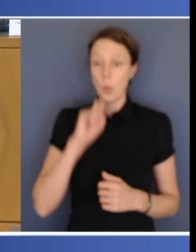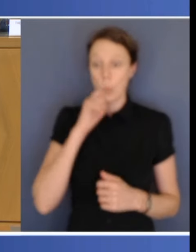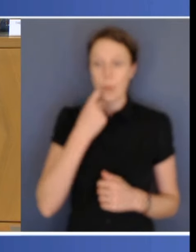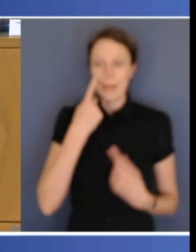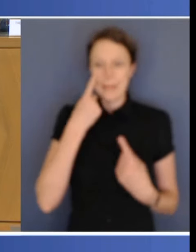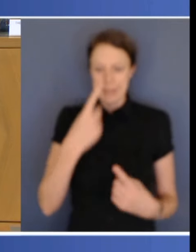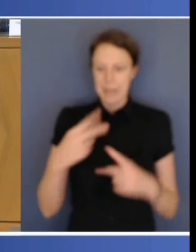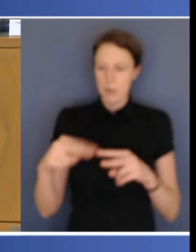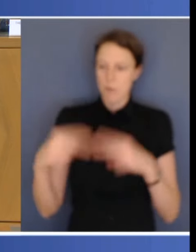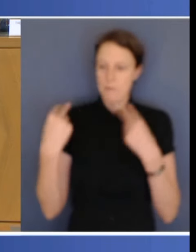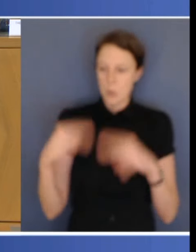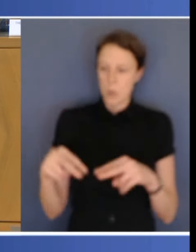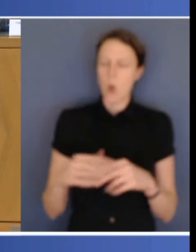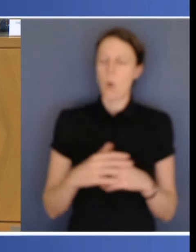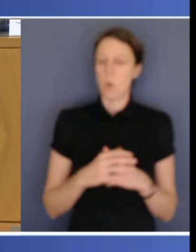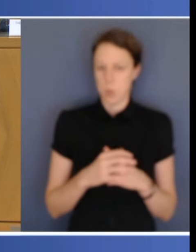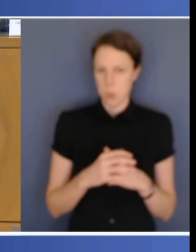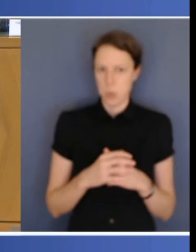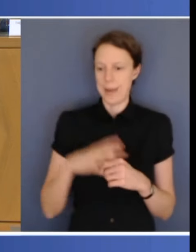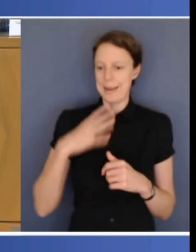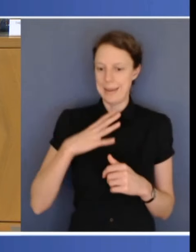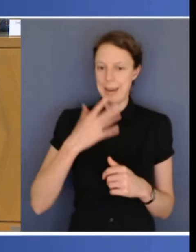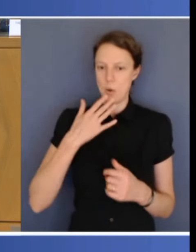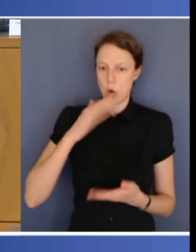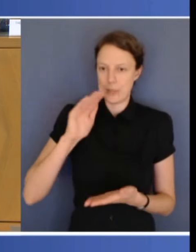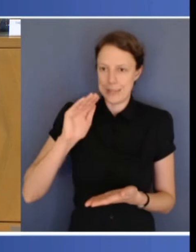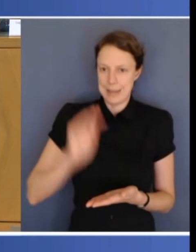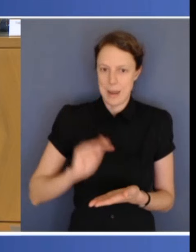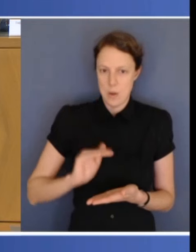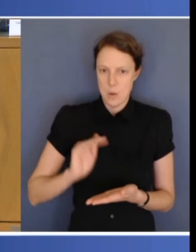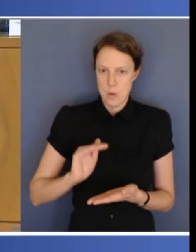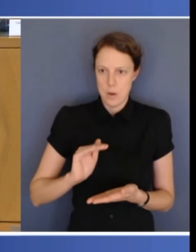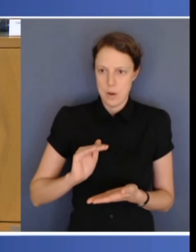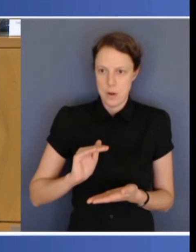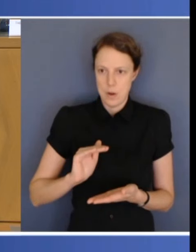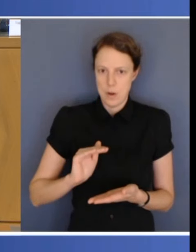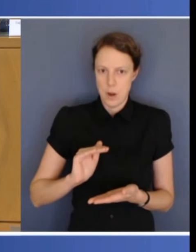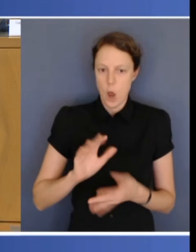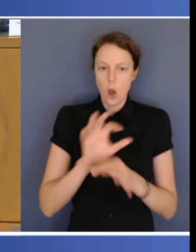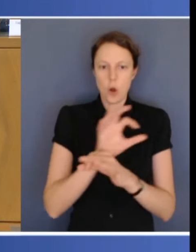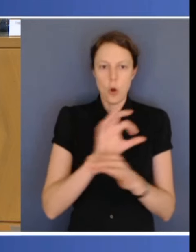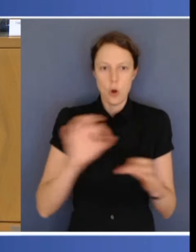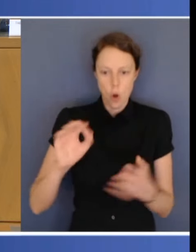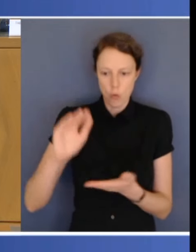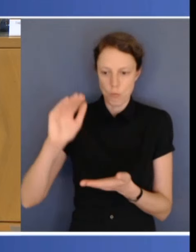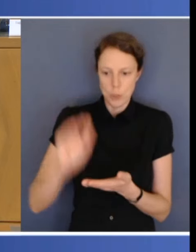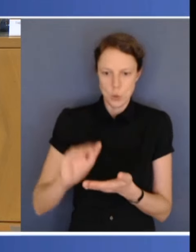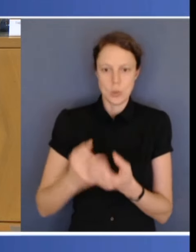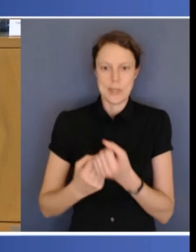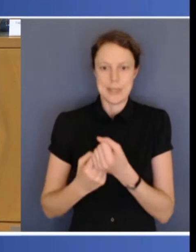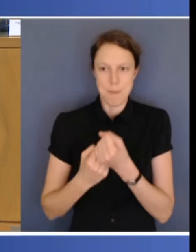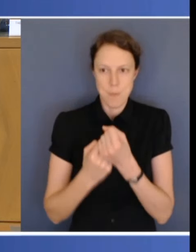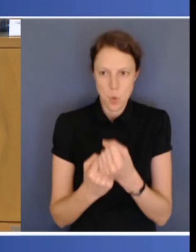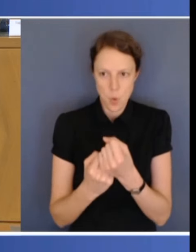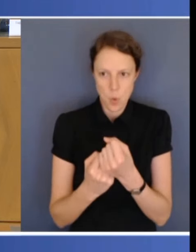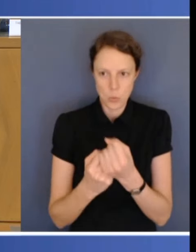indeed necessary for costs to be reduced. Not in terms of the support that people need, but